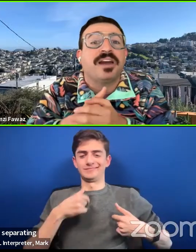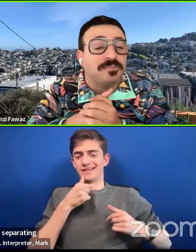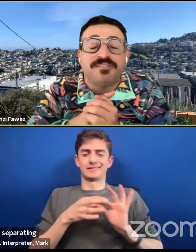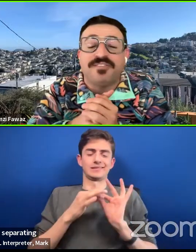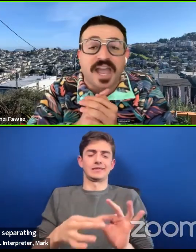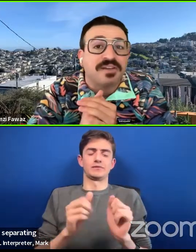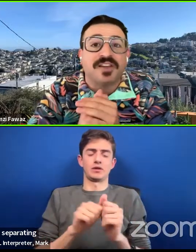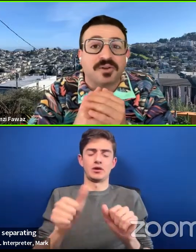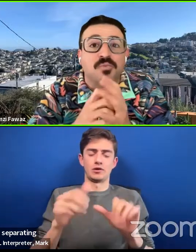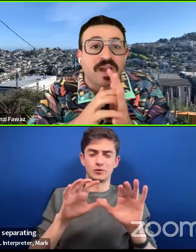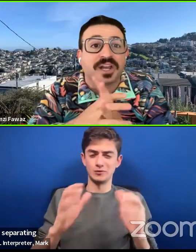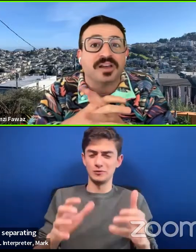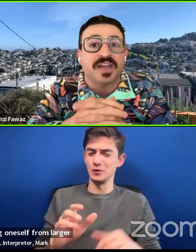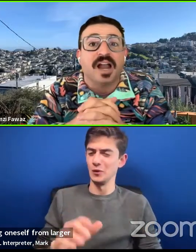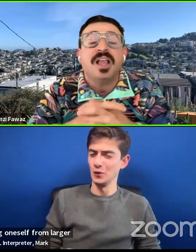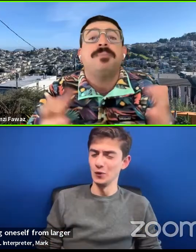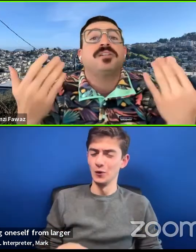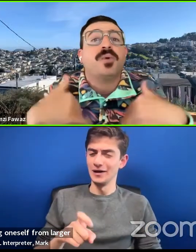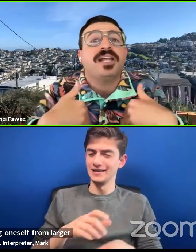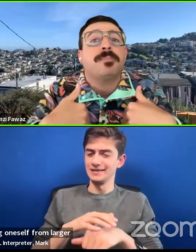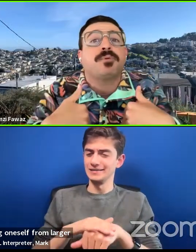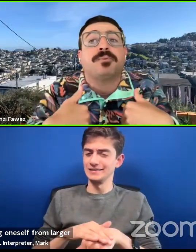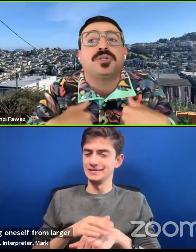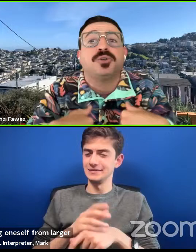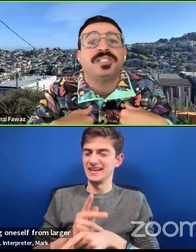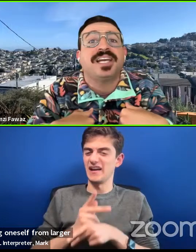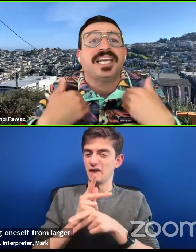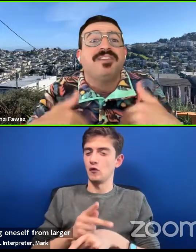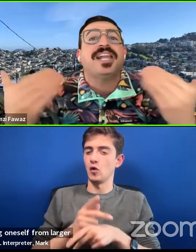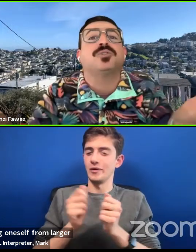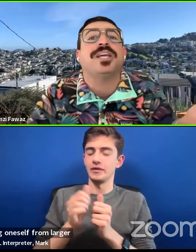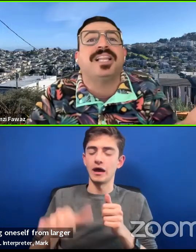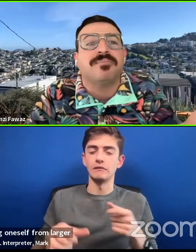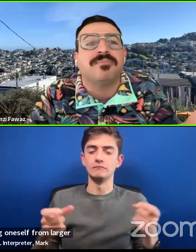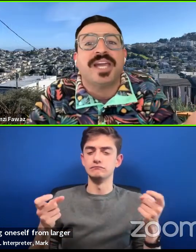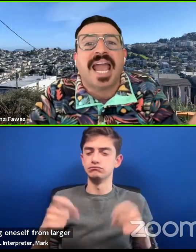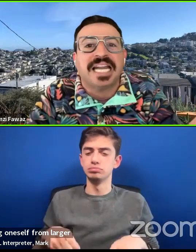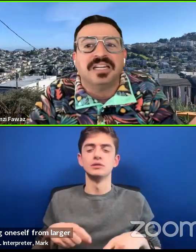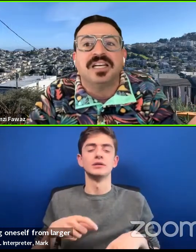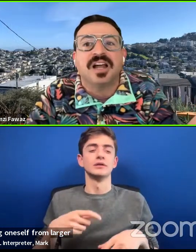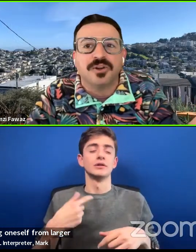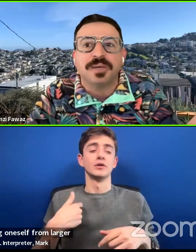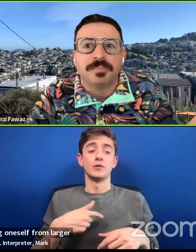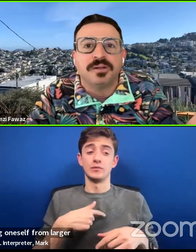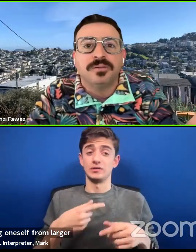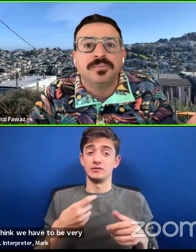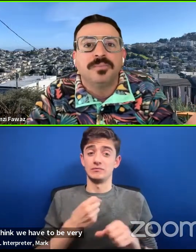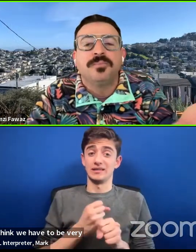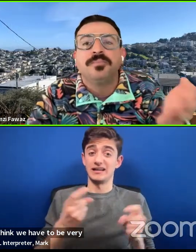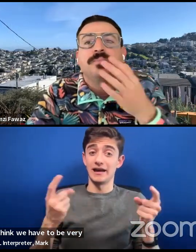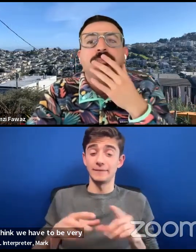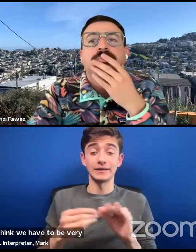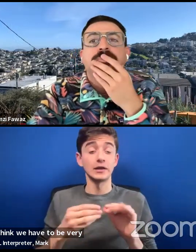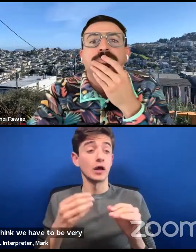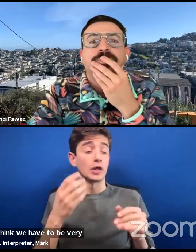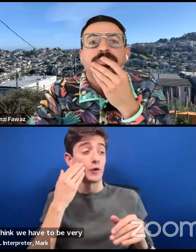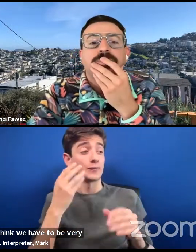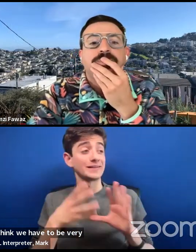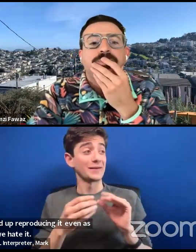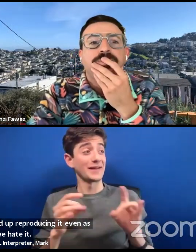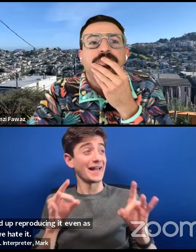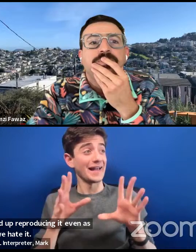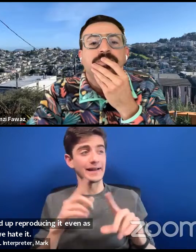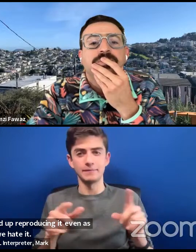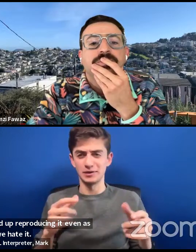people. And I think we have to be very, very wary of that because we end up reproducing it even as we claim that we hate it in other people. Do you all,